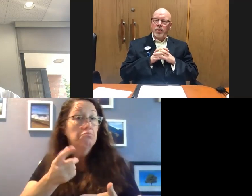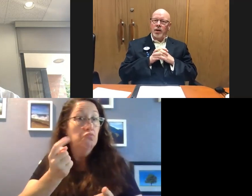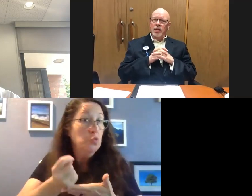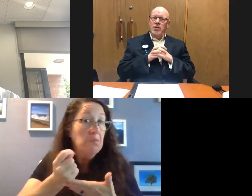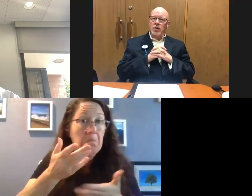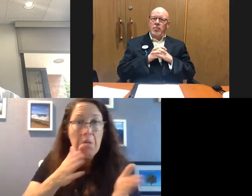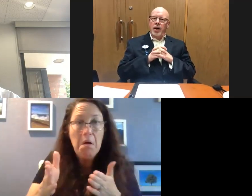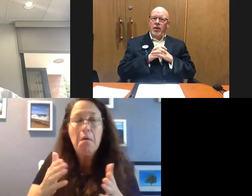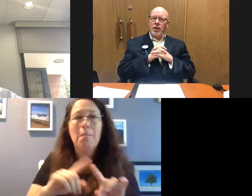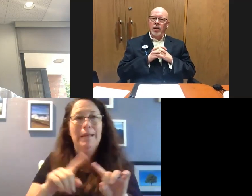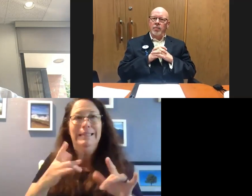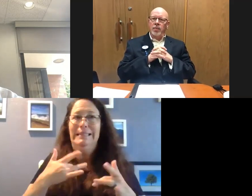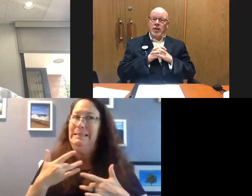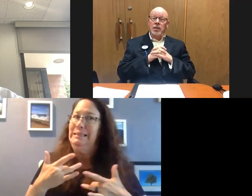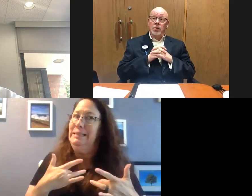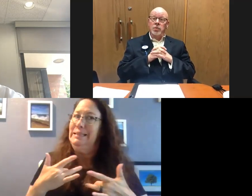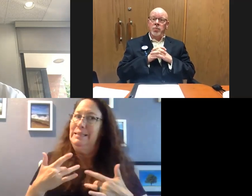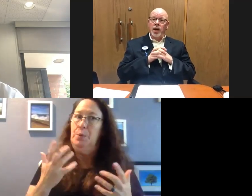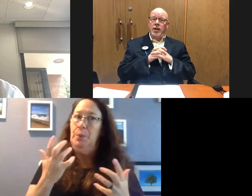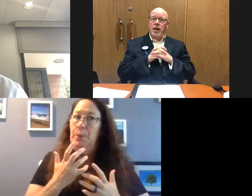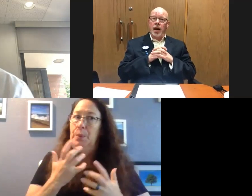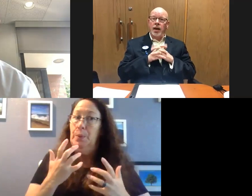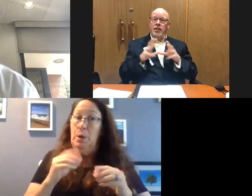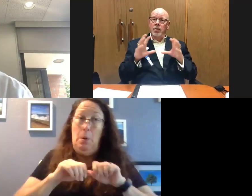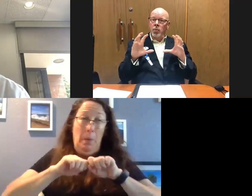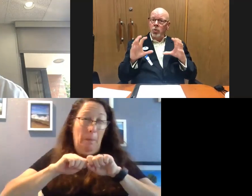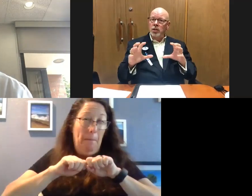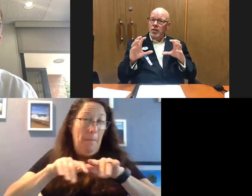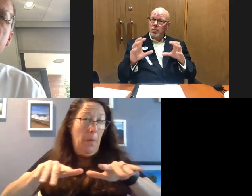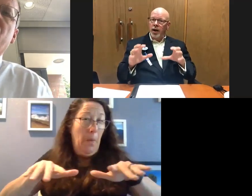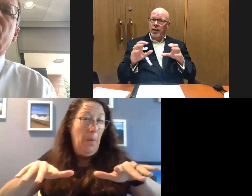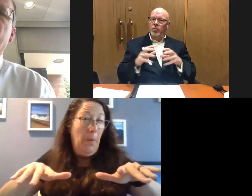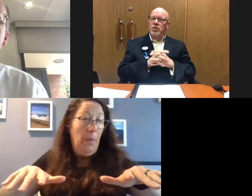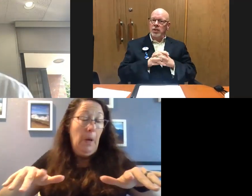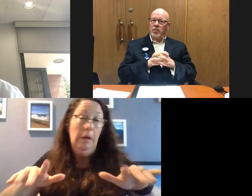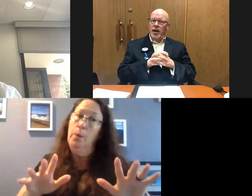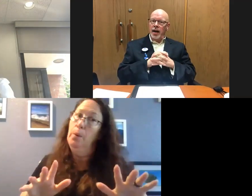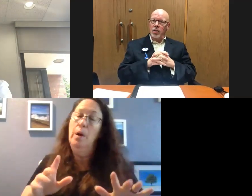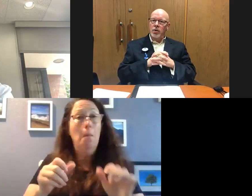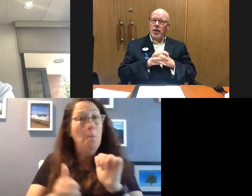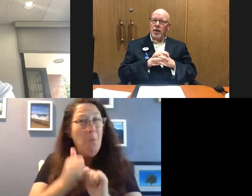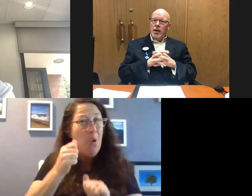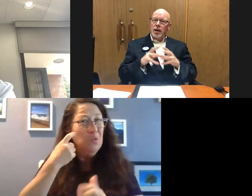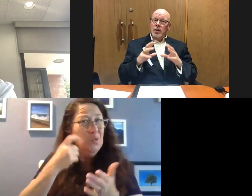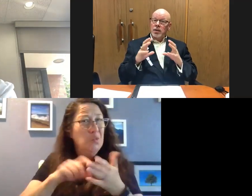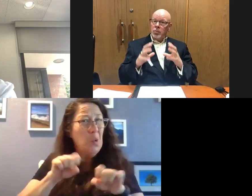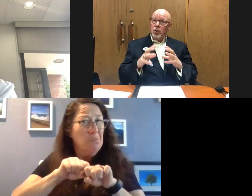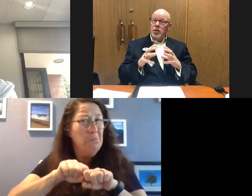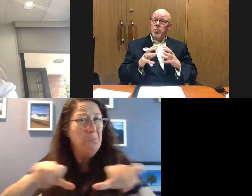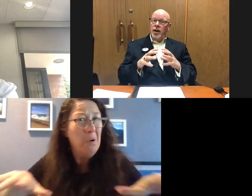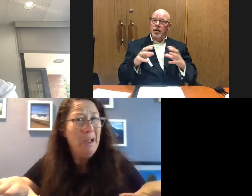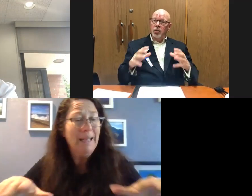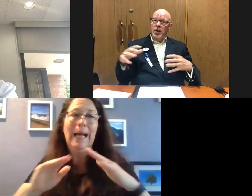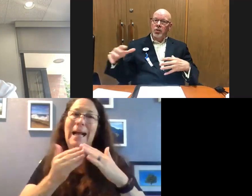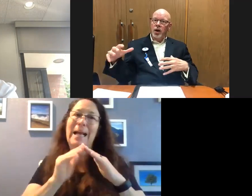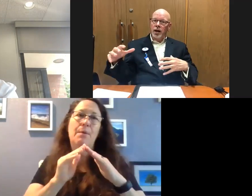remain very concerned about the continual spread. And most of the spread that we're seeing right now is community